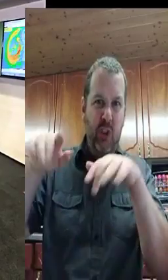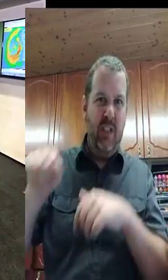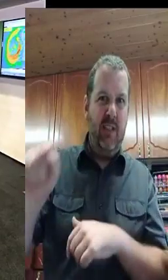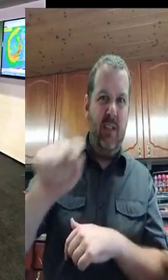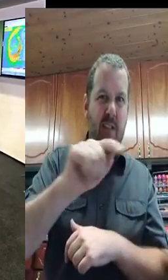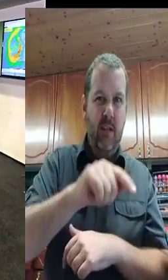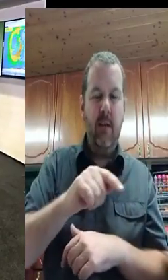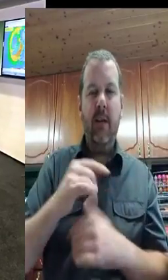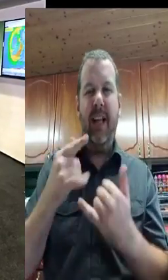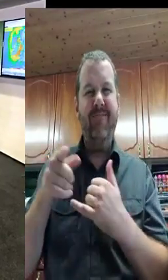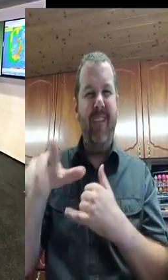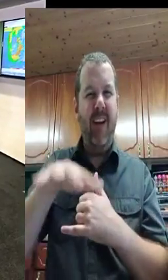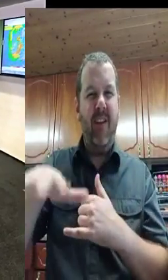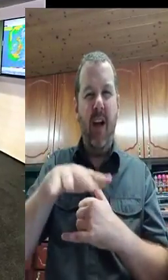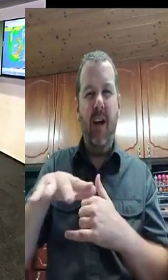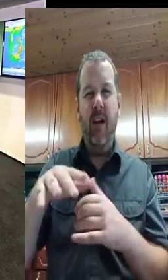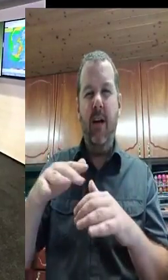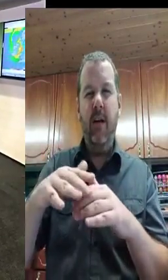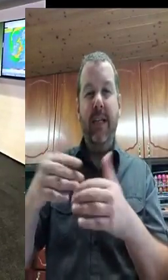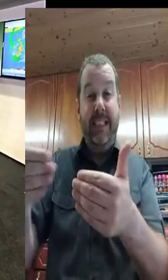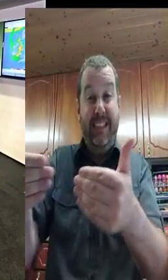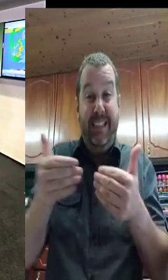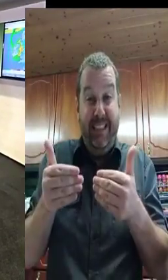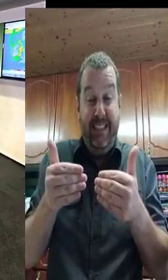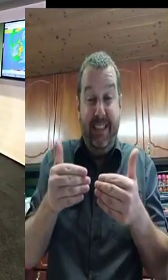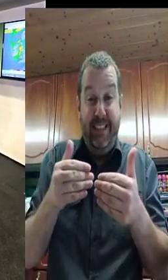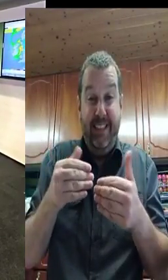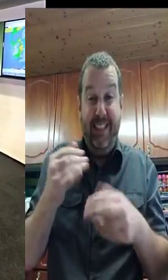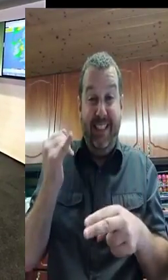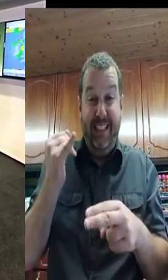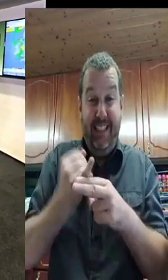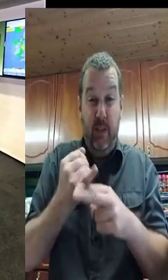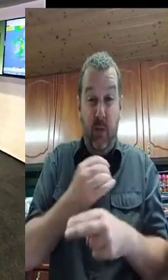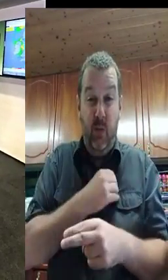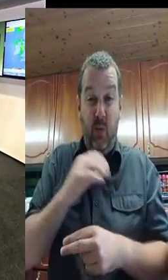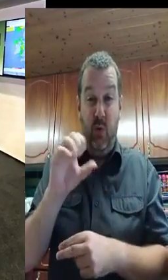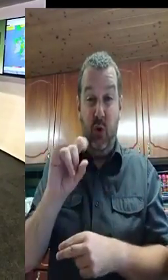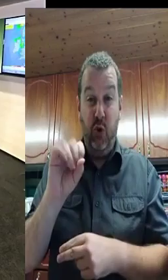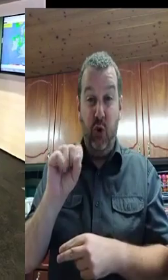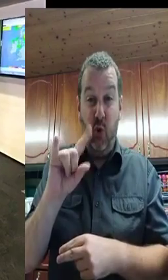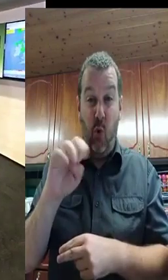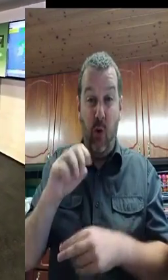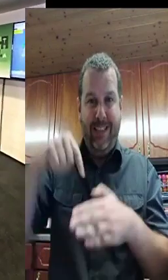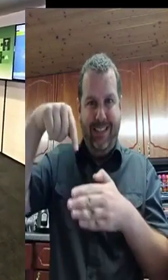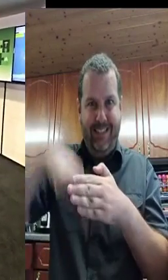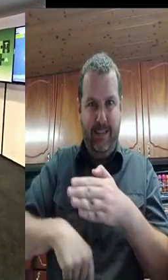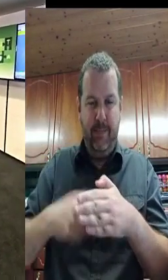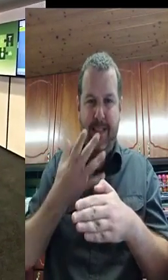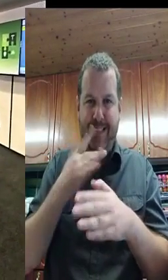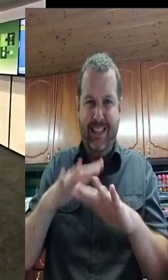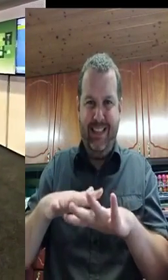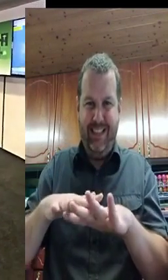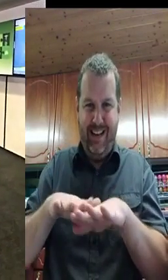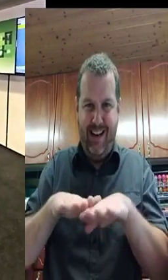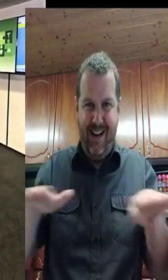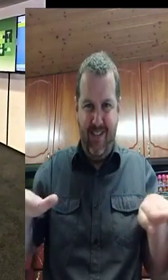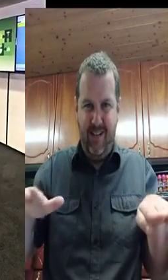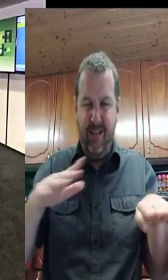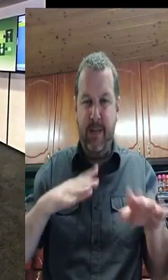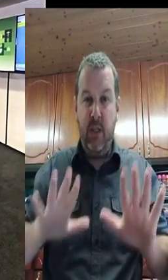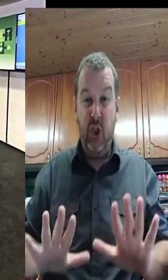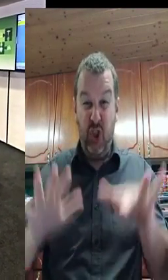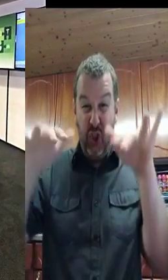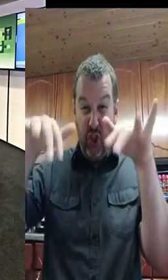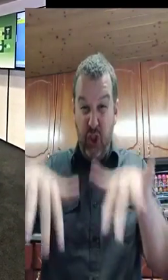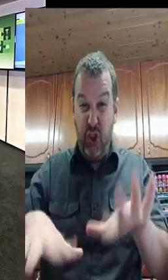here, much more severe than anything we saw in the winter of 2013-2014. And although it will pass through relatively quickly, you know,